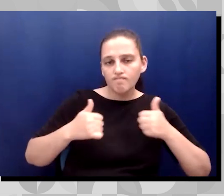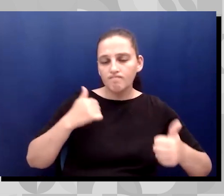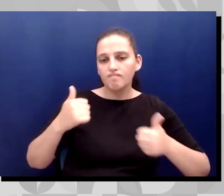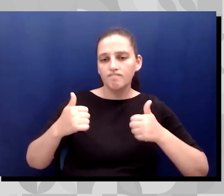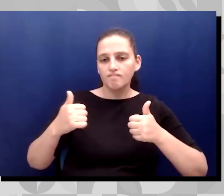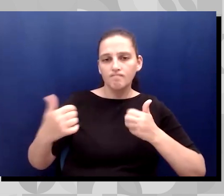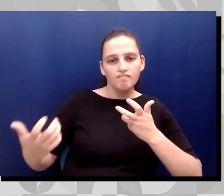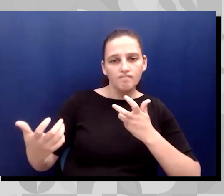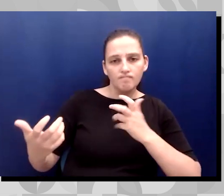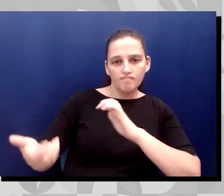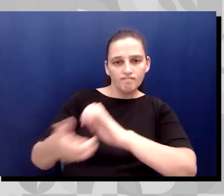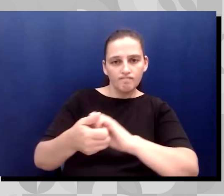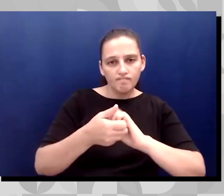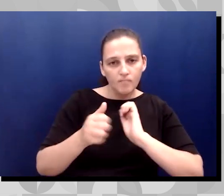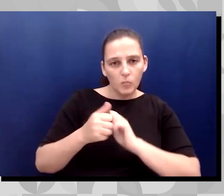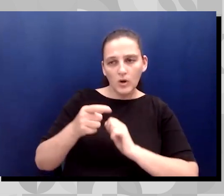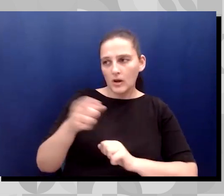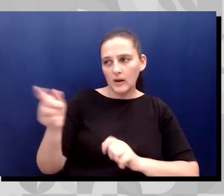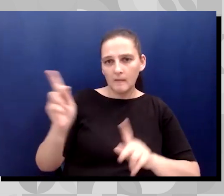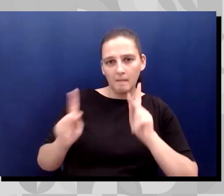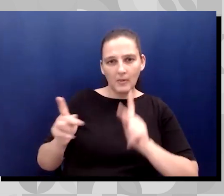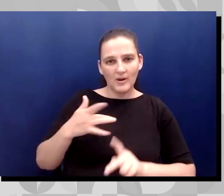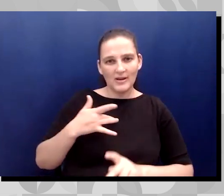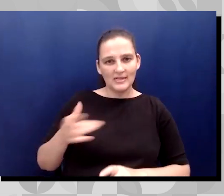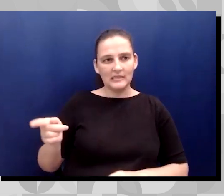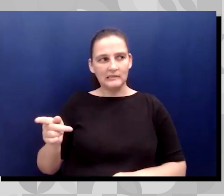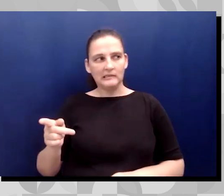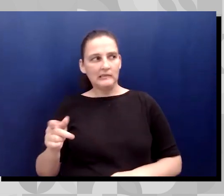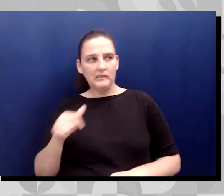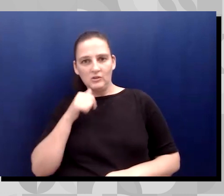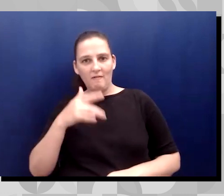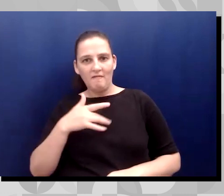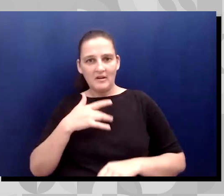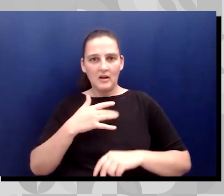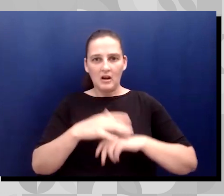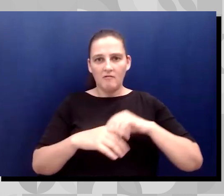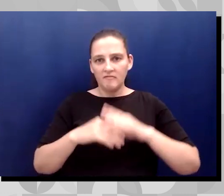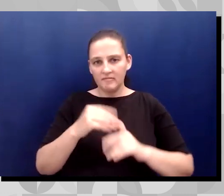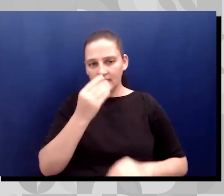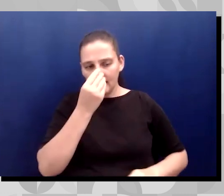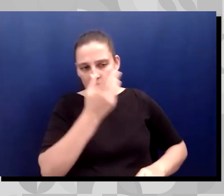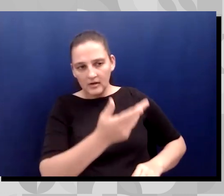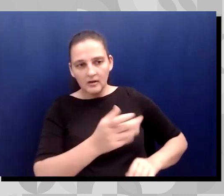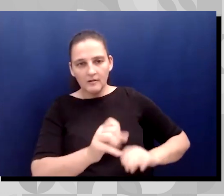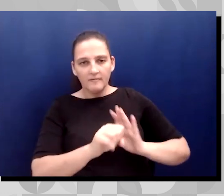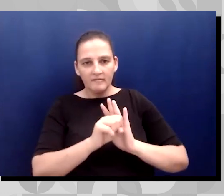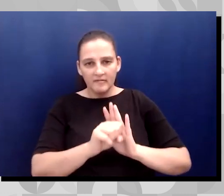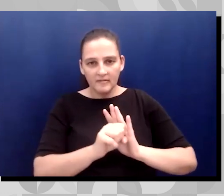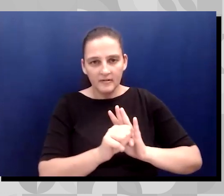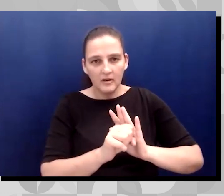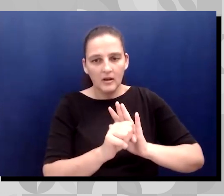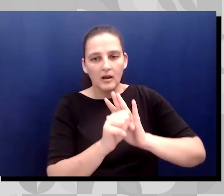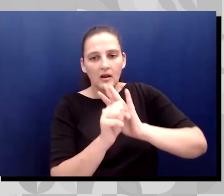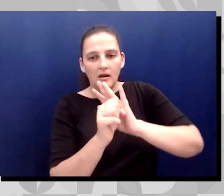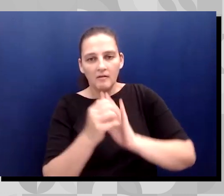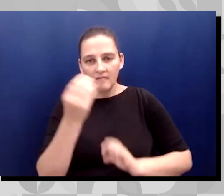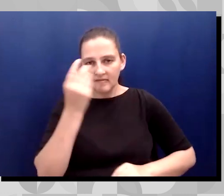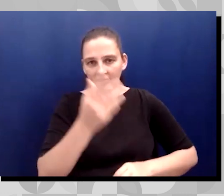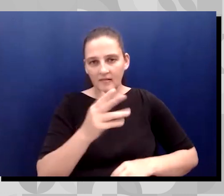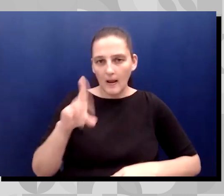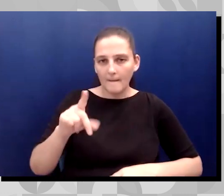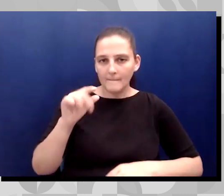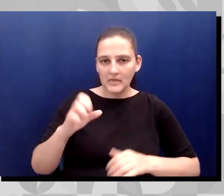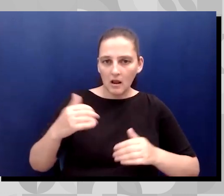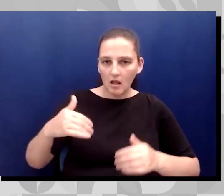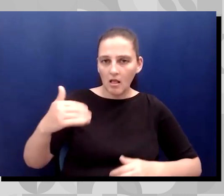don't necessarily feel very comfortable conveying symptoms and, and updates, uh, on their, the person that